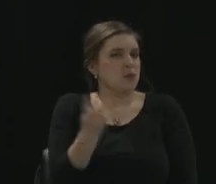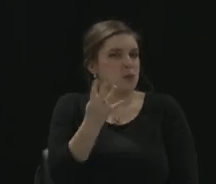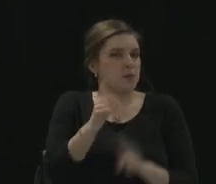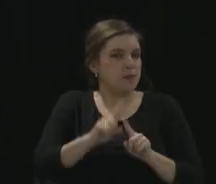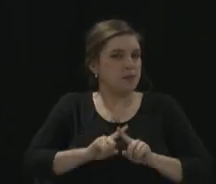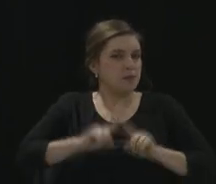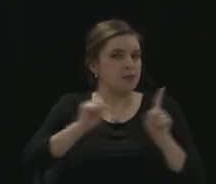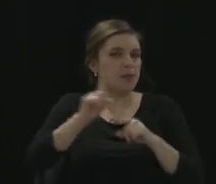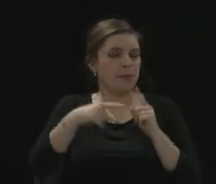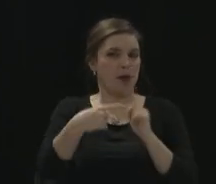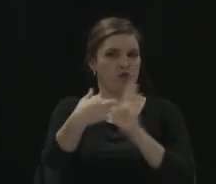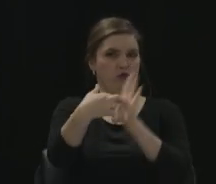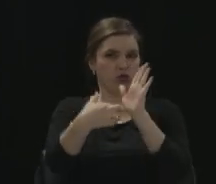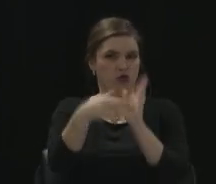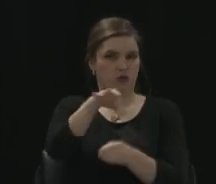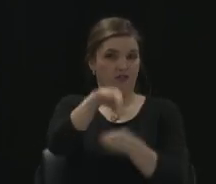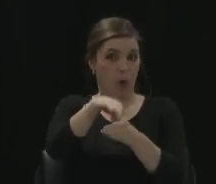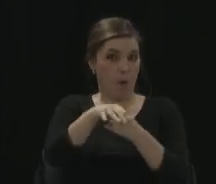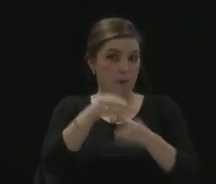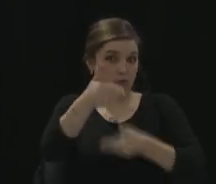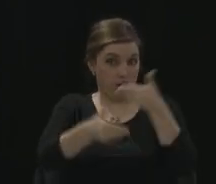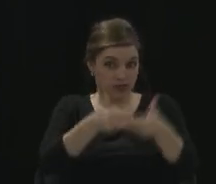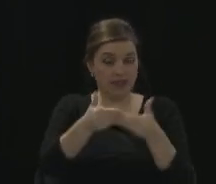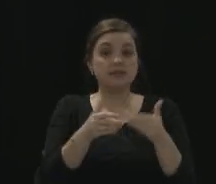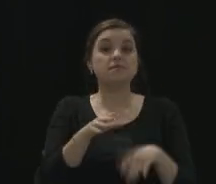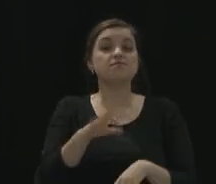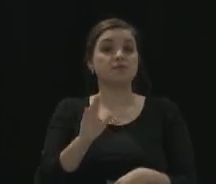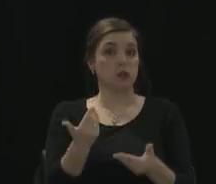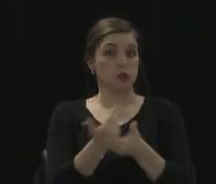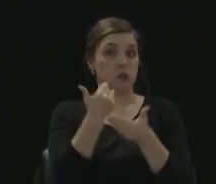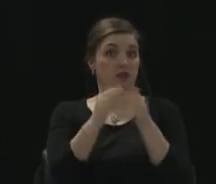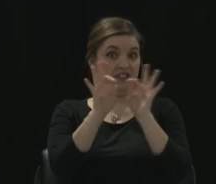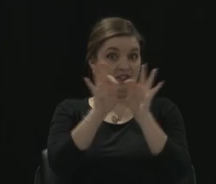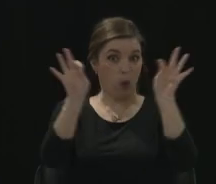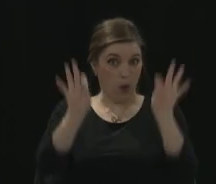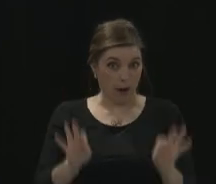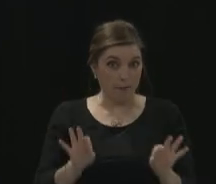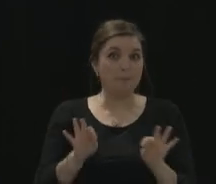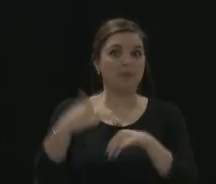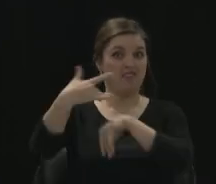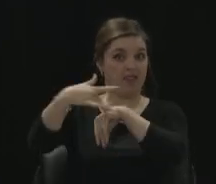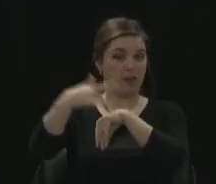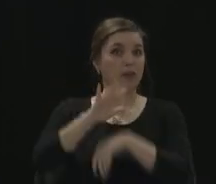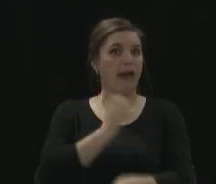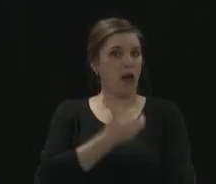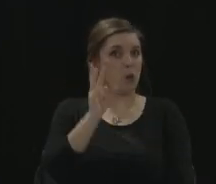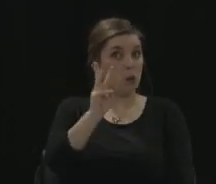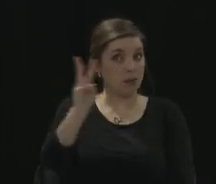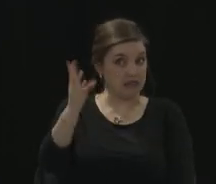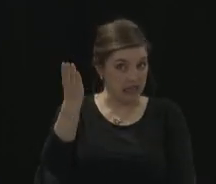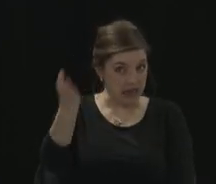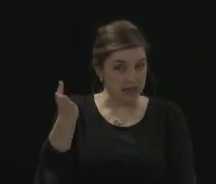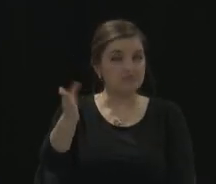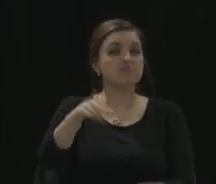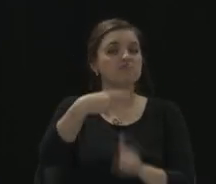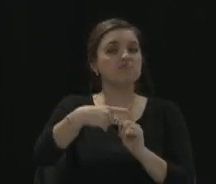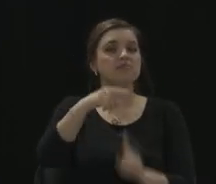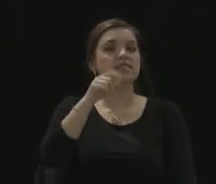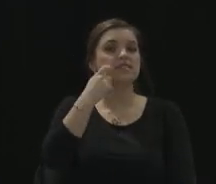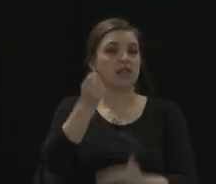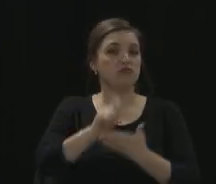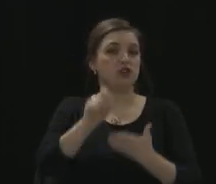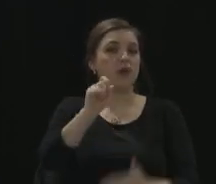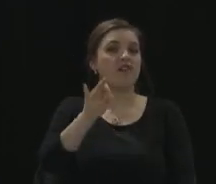vote. There is a new form and it is available online on our website as well as the Secretary of State's